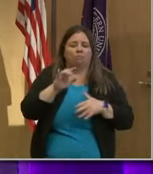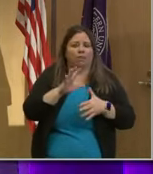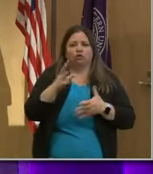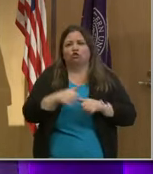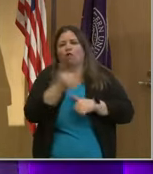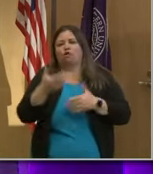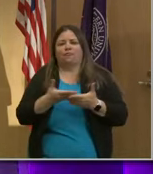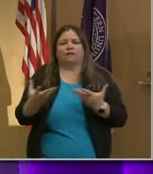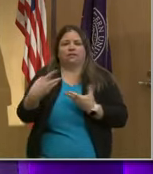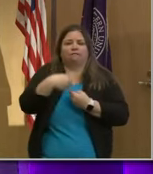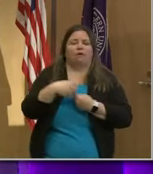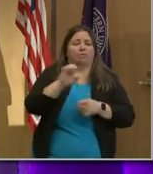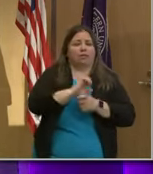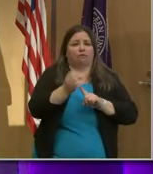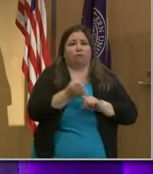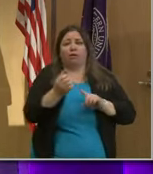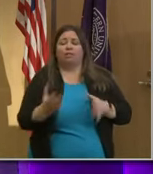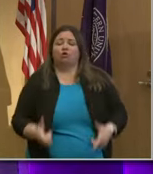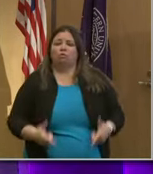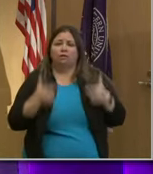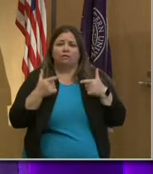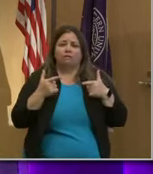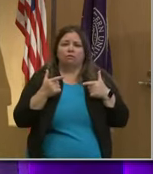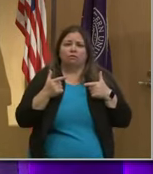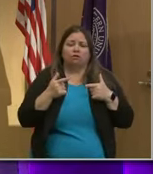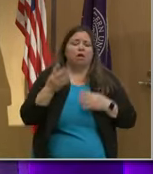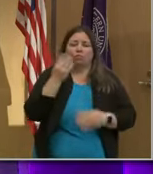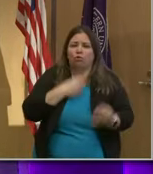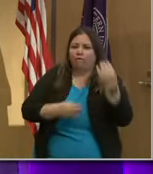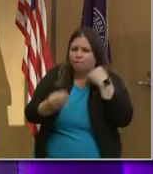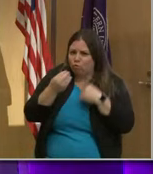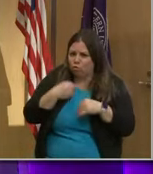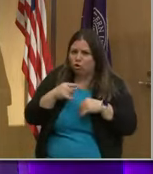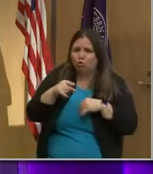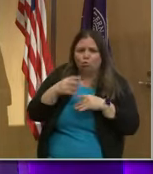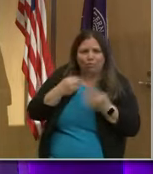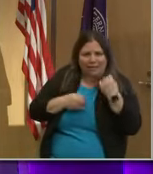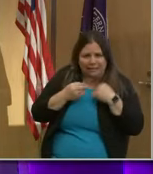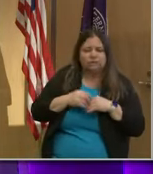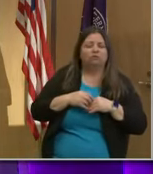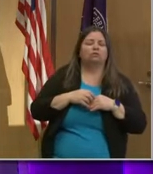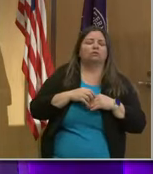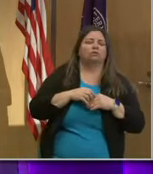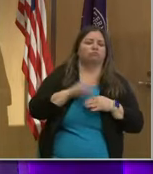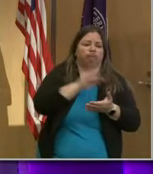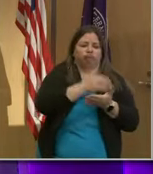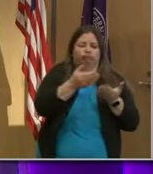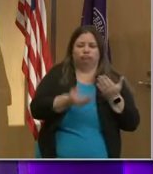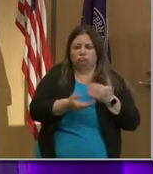The environment that you live in, the food that you eat, the